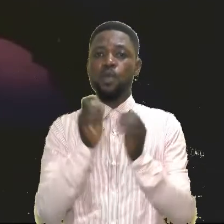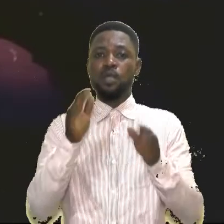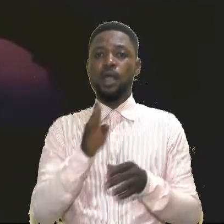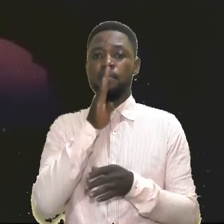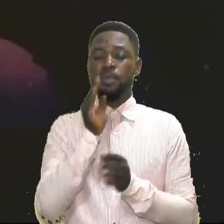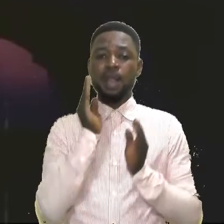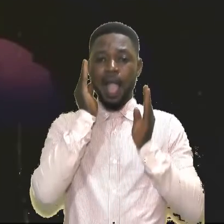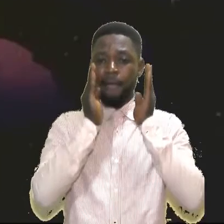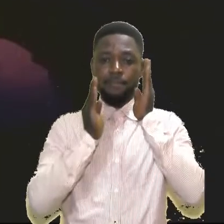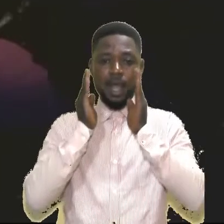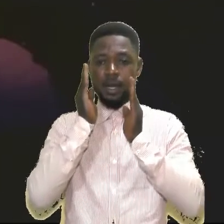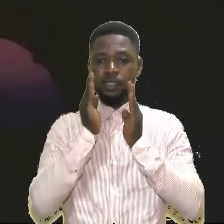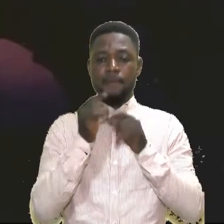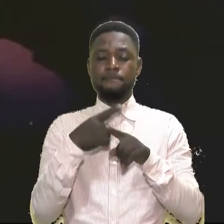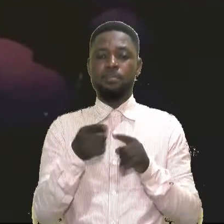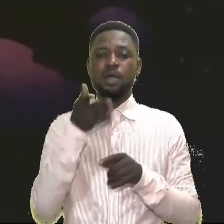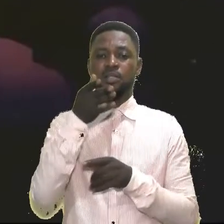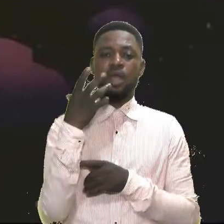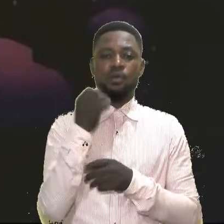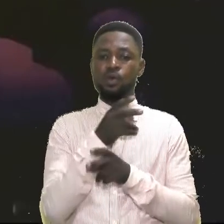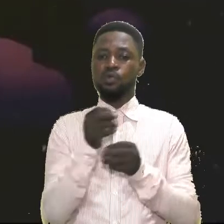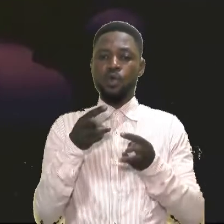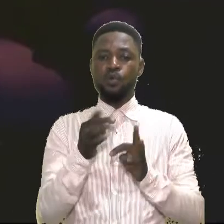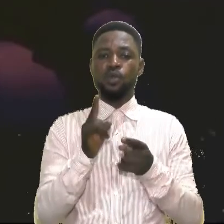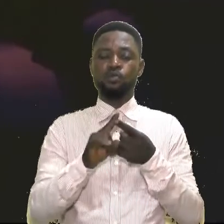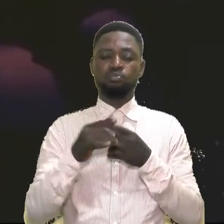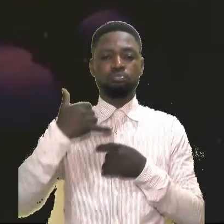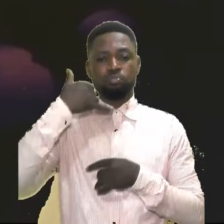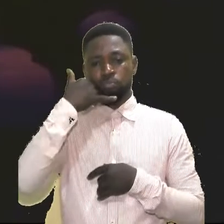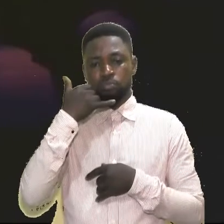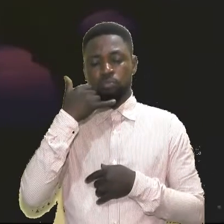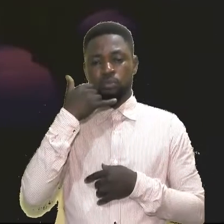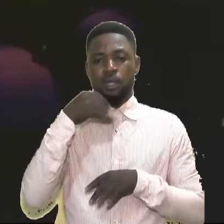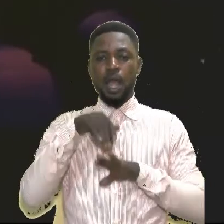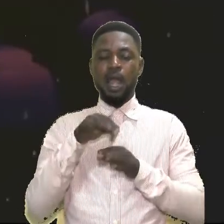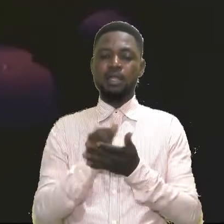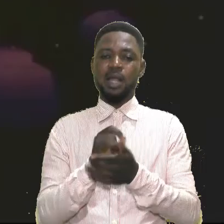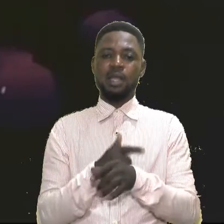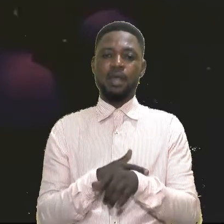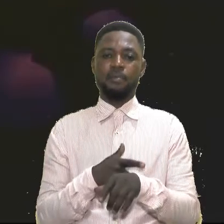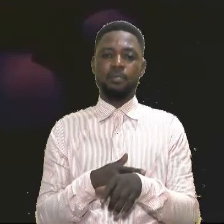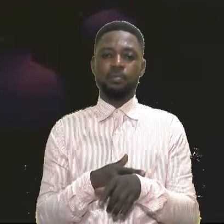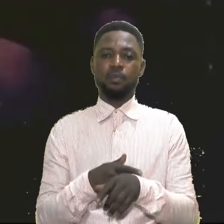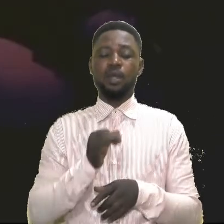without being embarrassed. But there was no mobile telecommunication at that time.